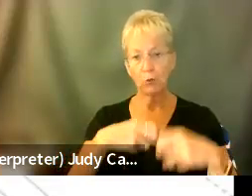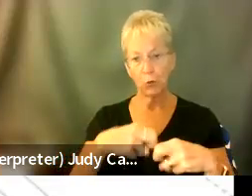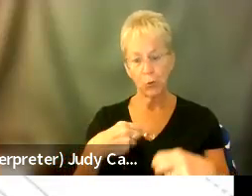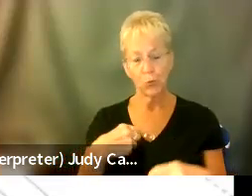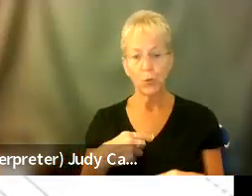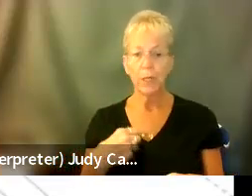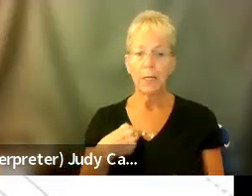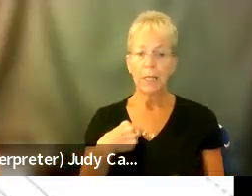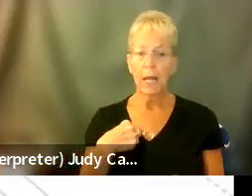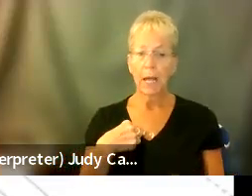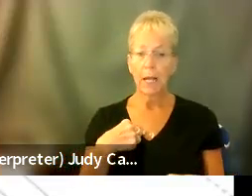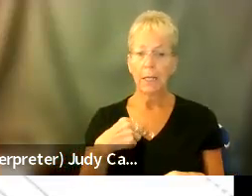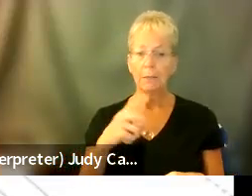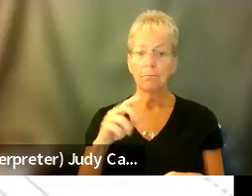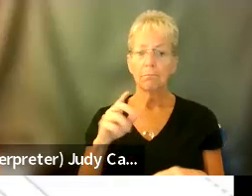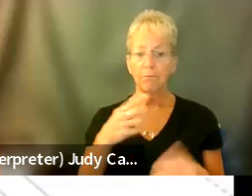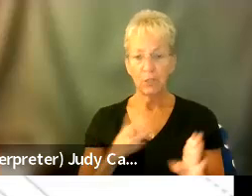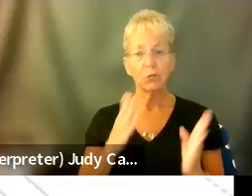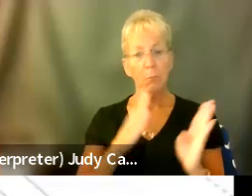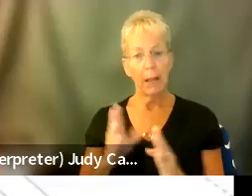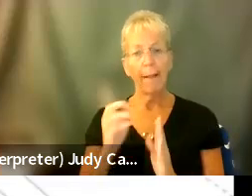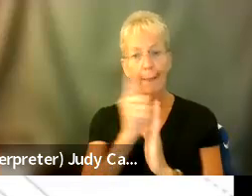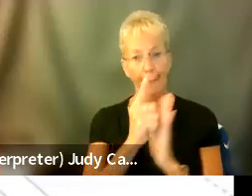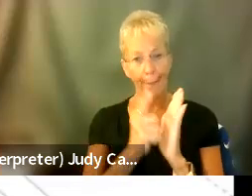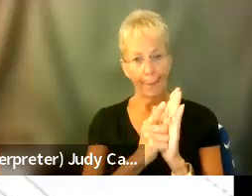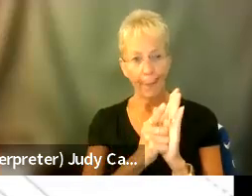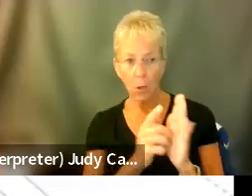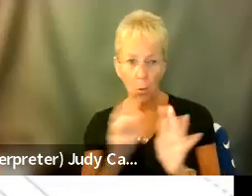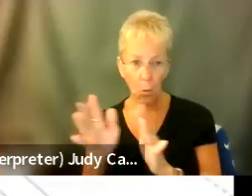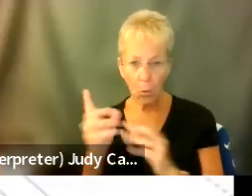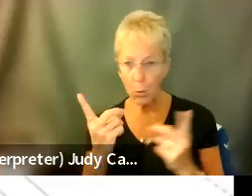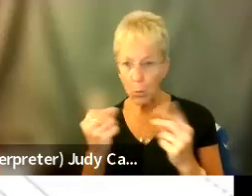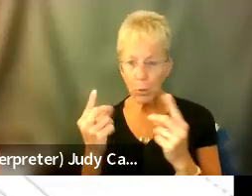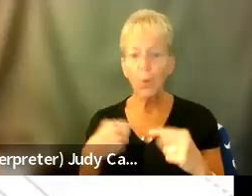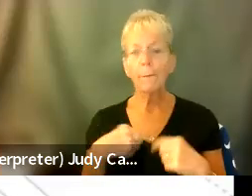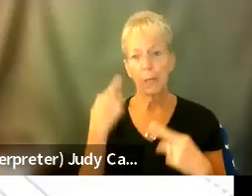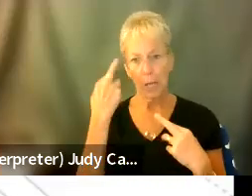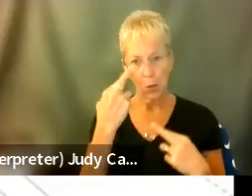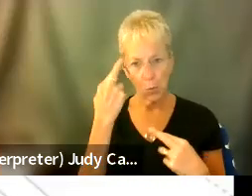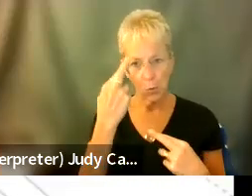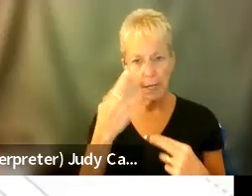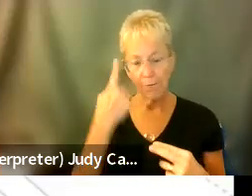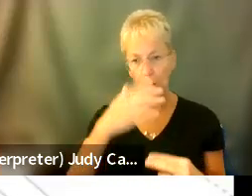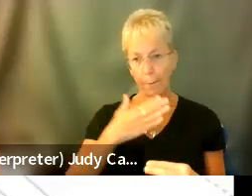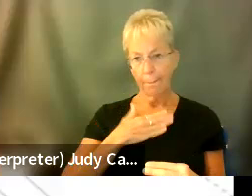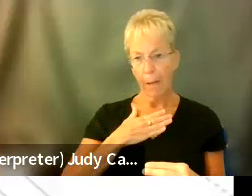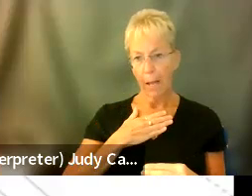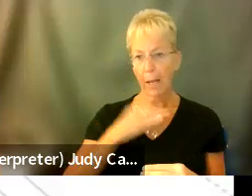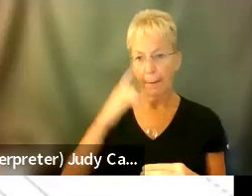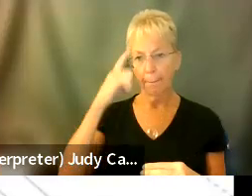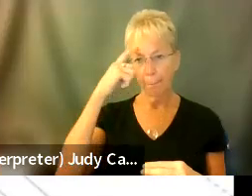look at legal steps to take, but I realized that for my own peace of mind,